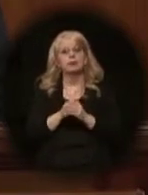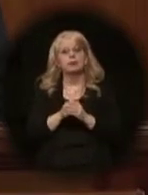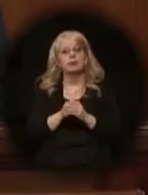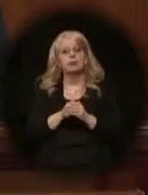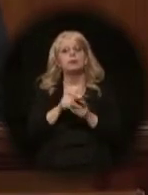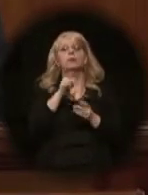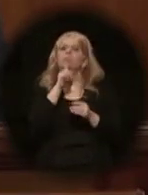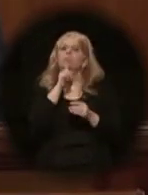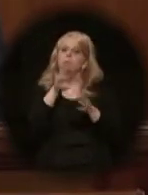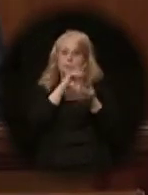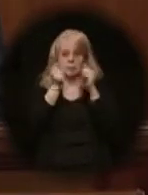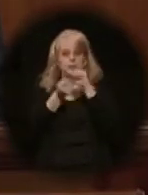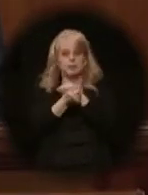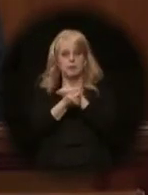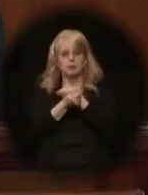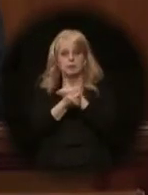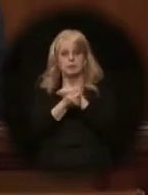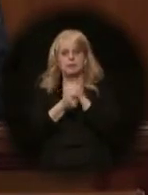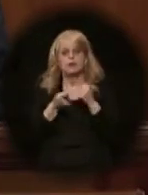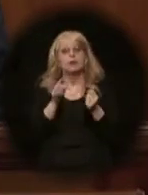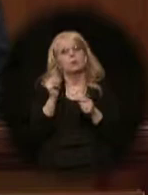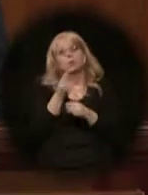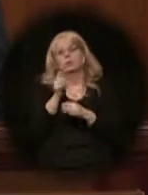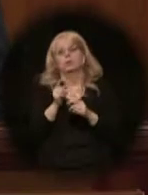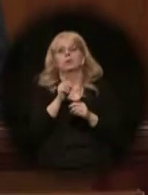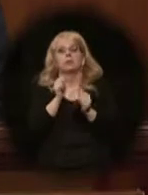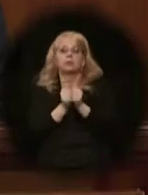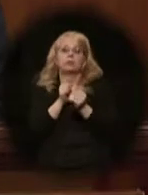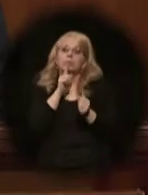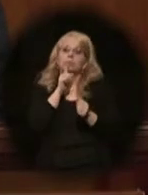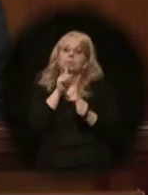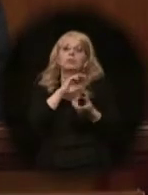Real change comes only with real reform.